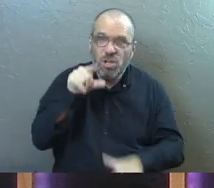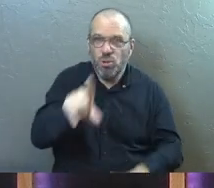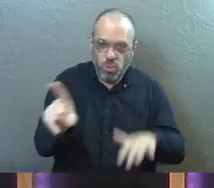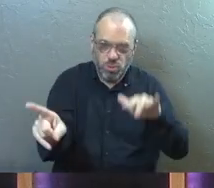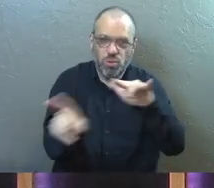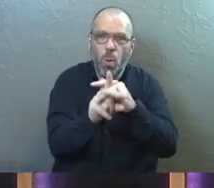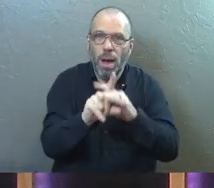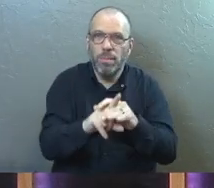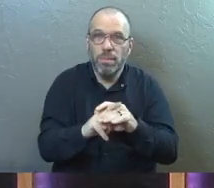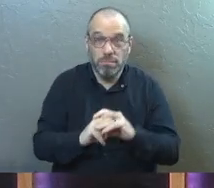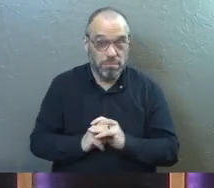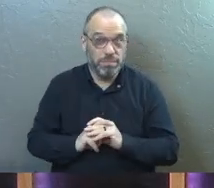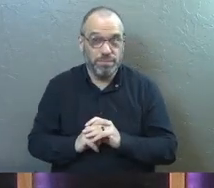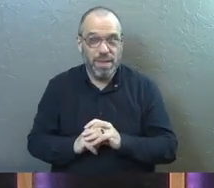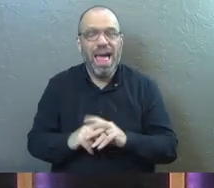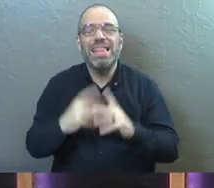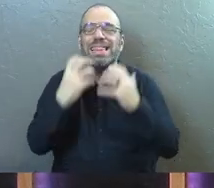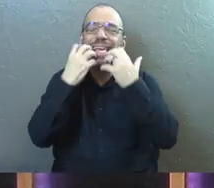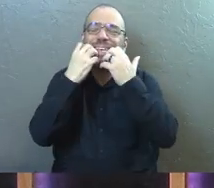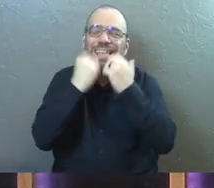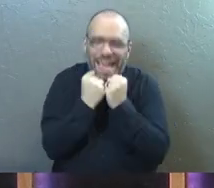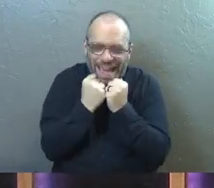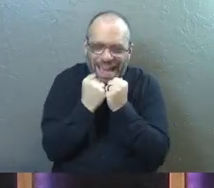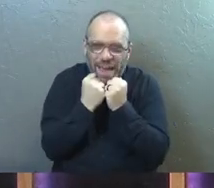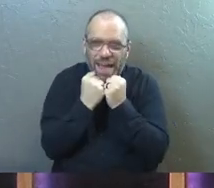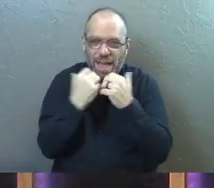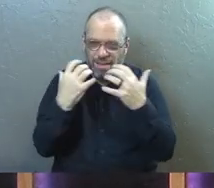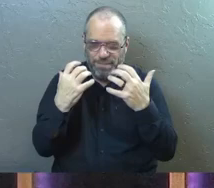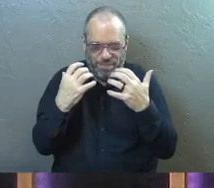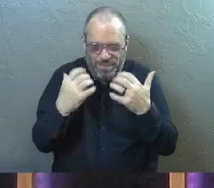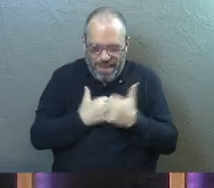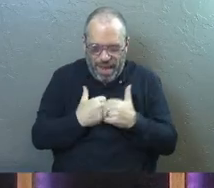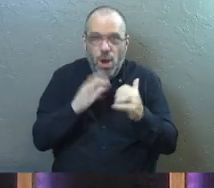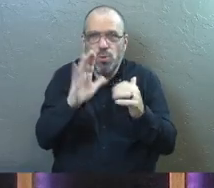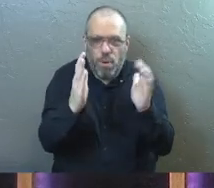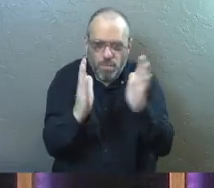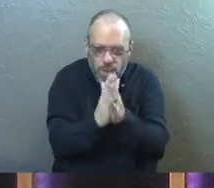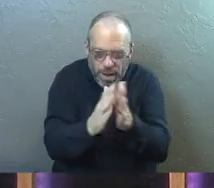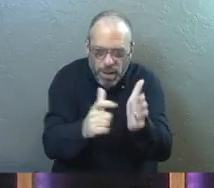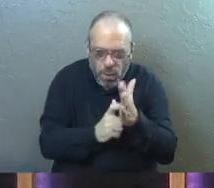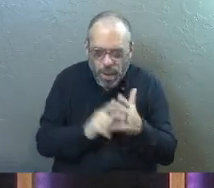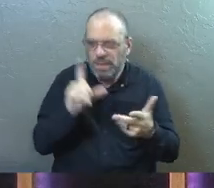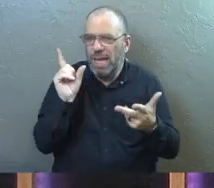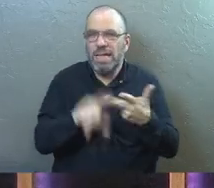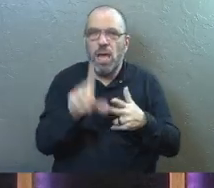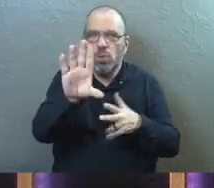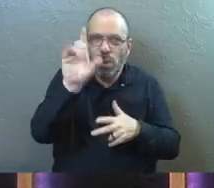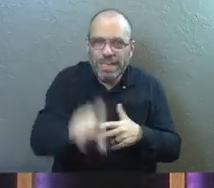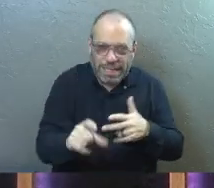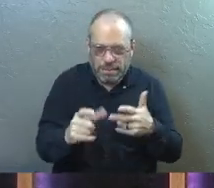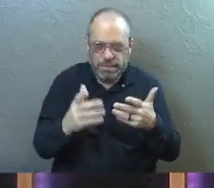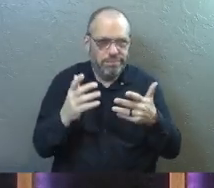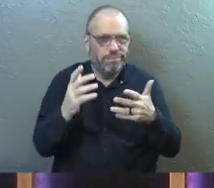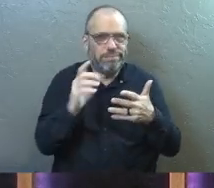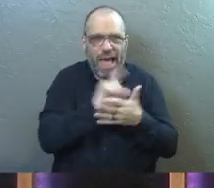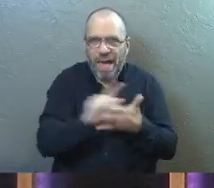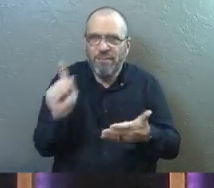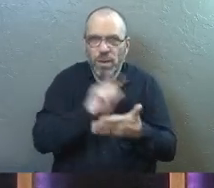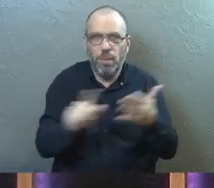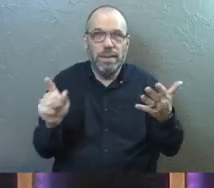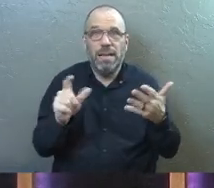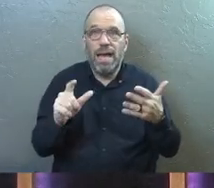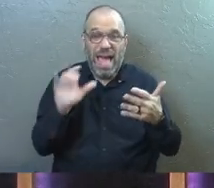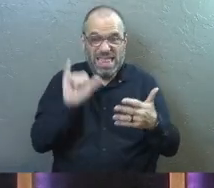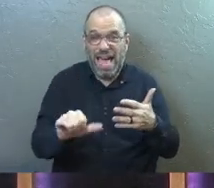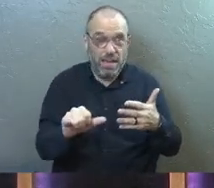you can come? They care. They're carrying your prayer requests. They're carrying your needs every single week and